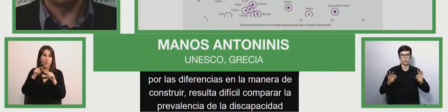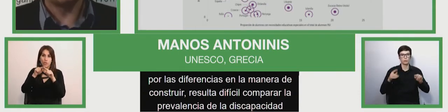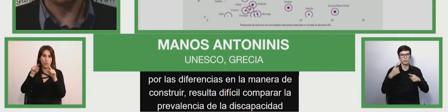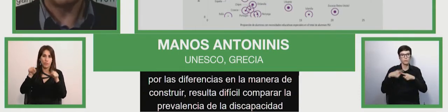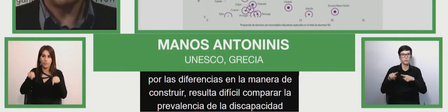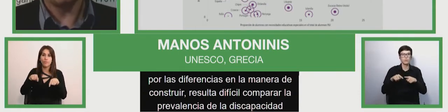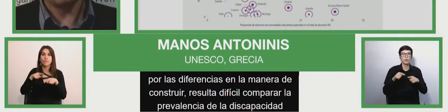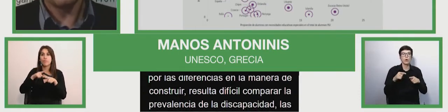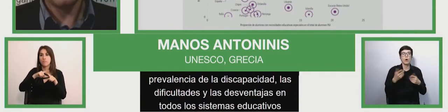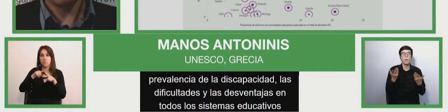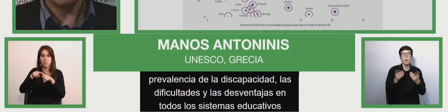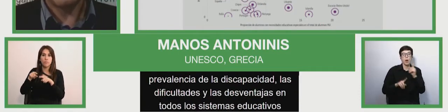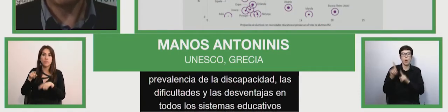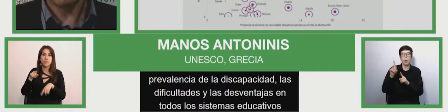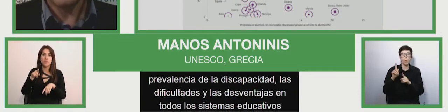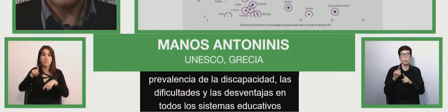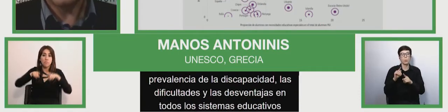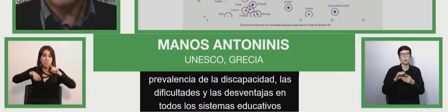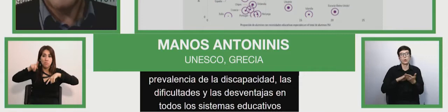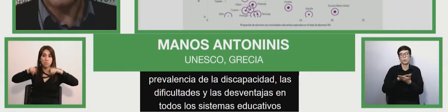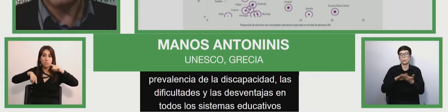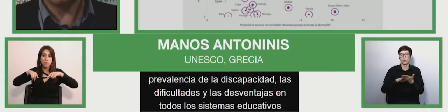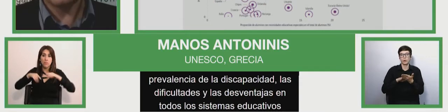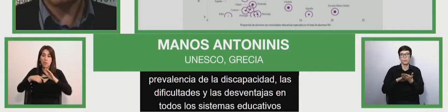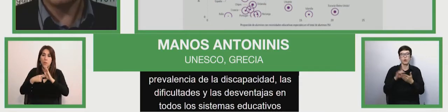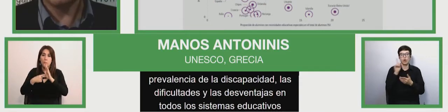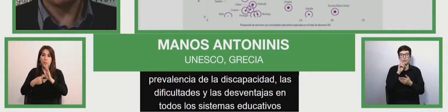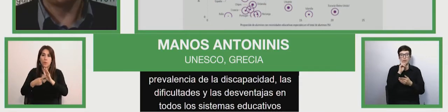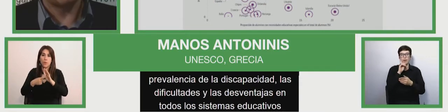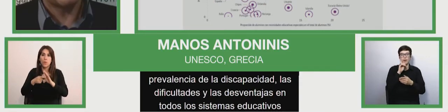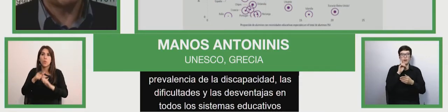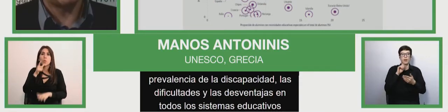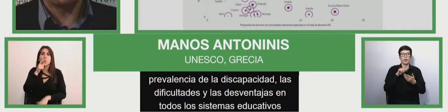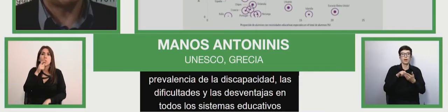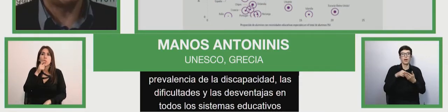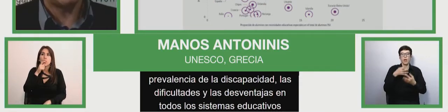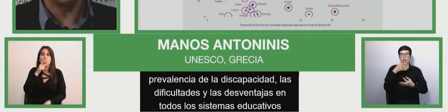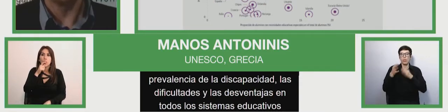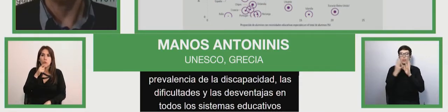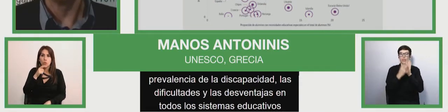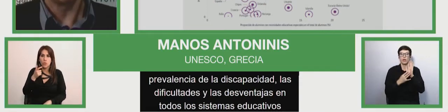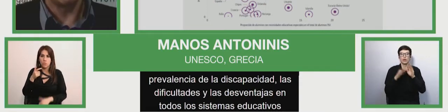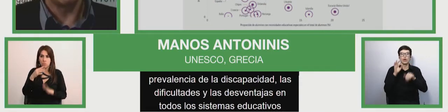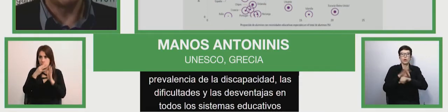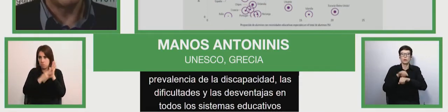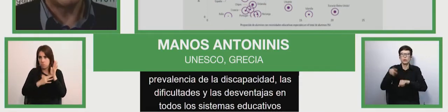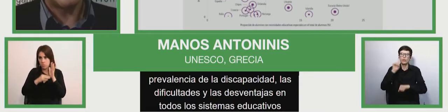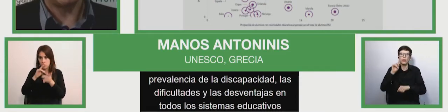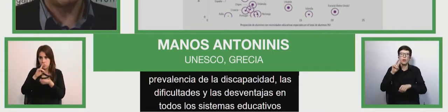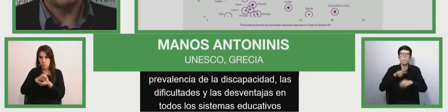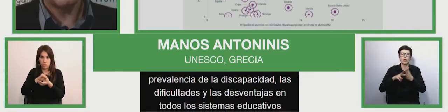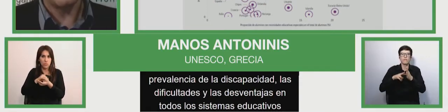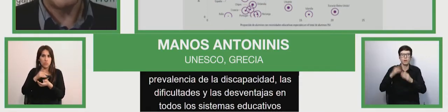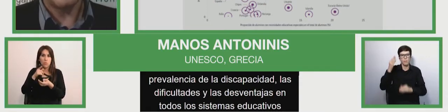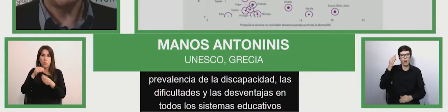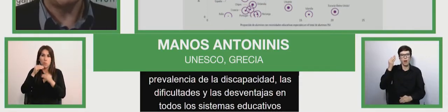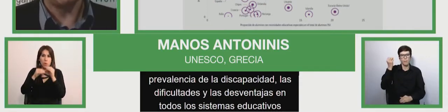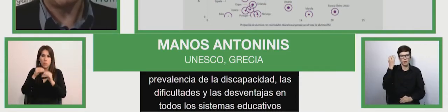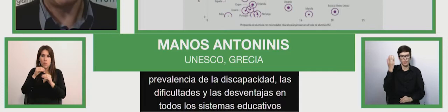diagnosis in Germany and the United States, learning problems is individual category. It's the most individual